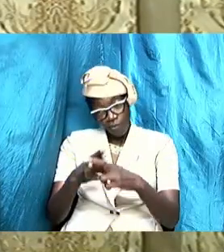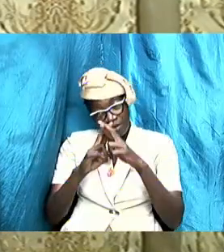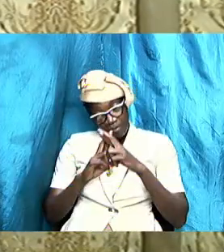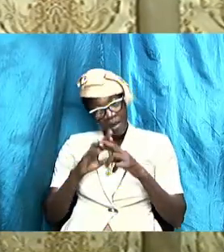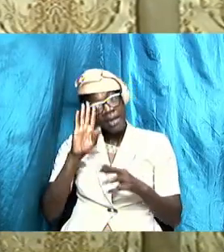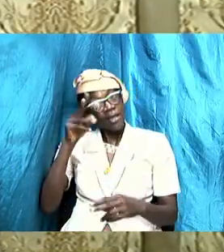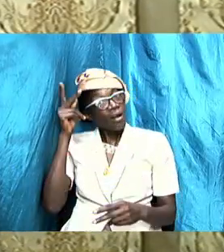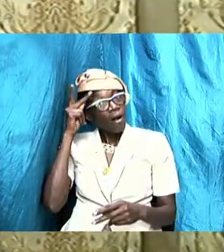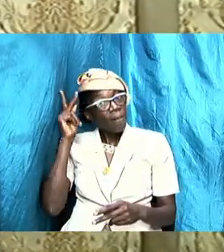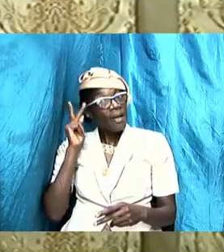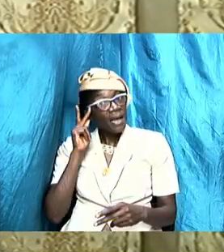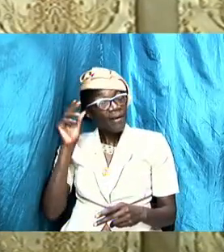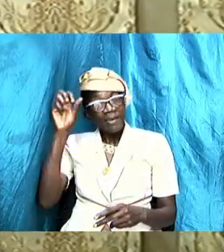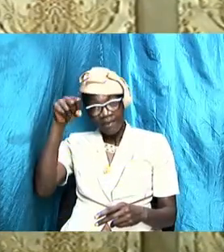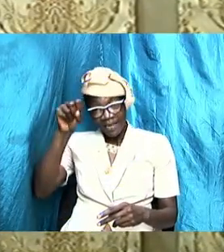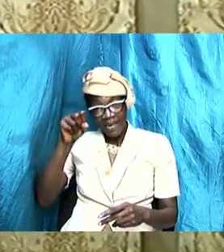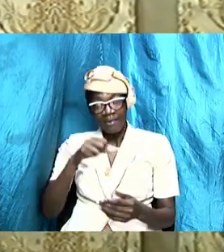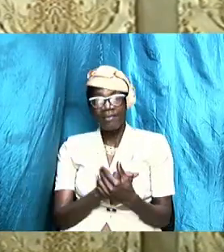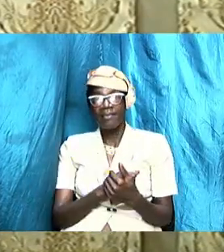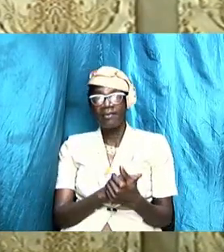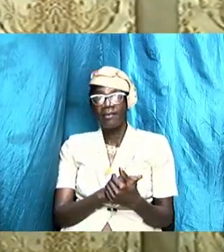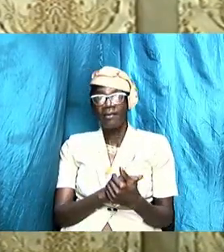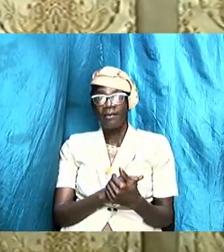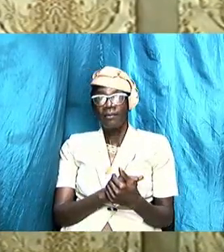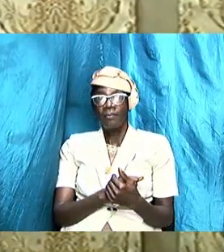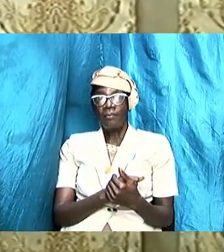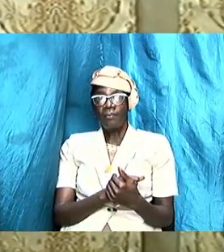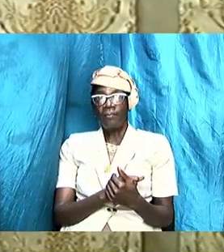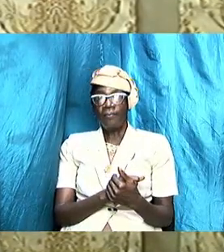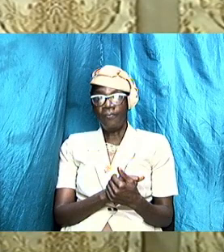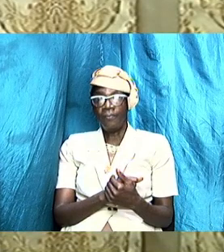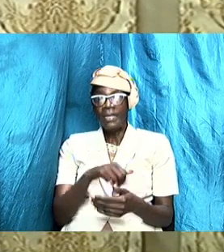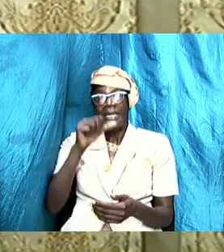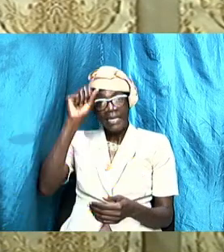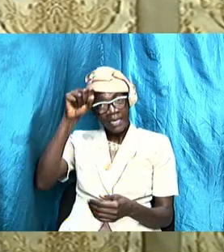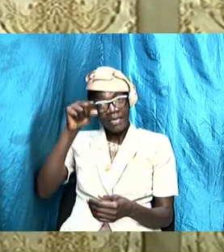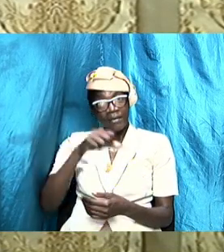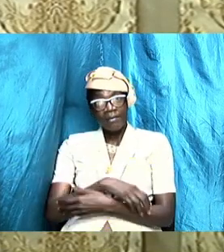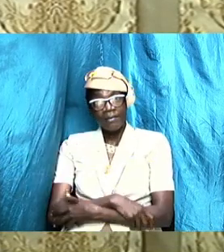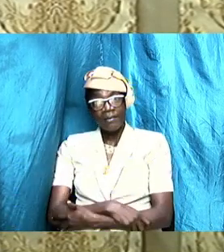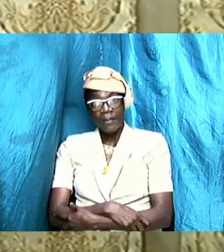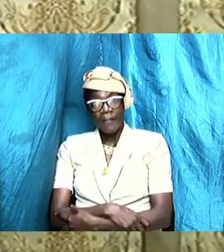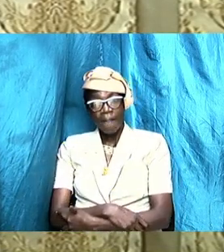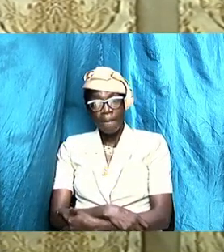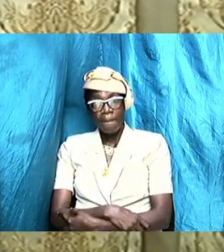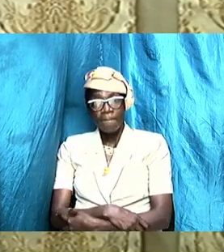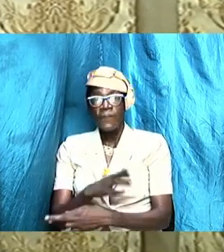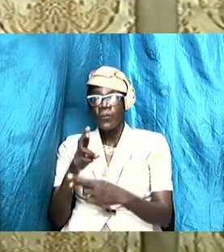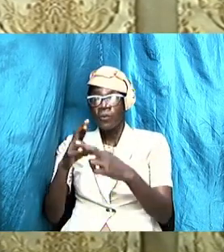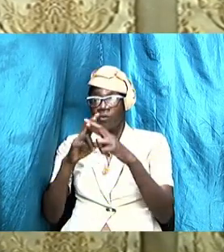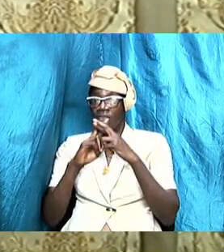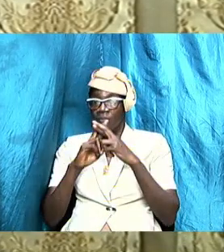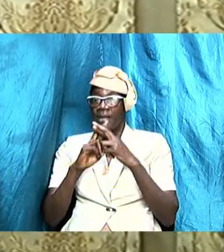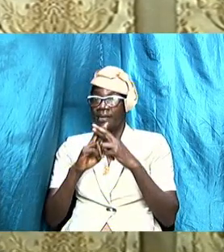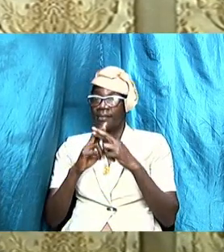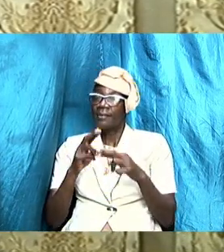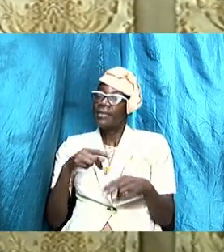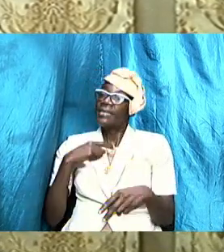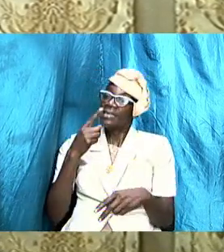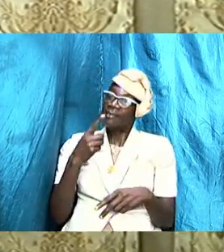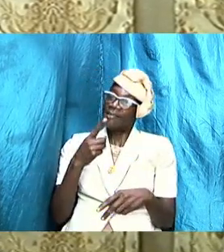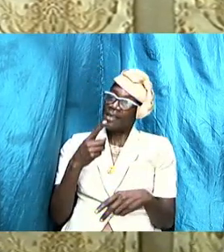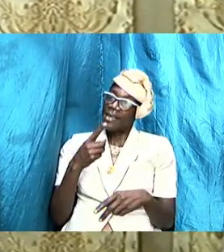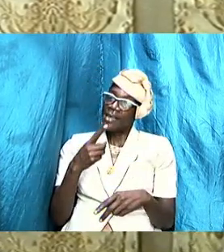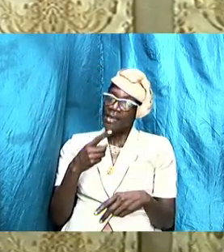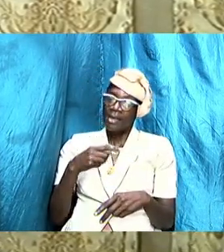appearance but respectfully sorry respectfully you're going to say but mom you know I